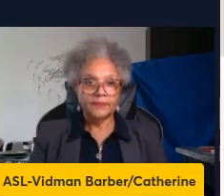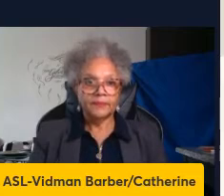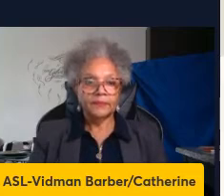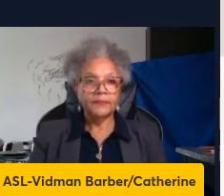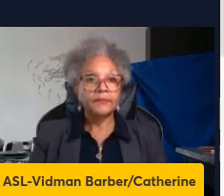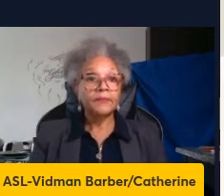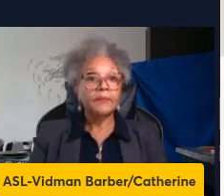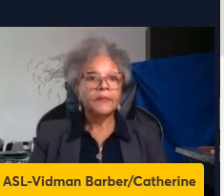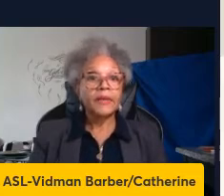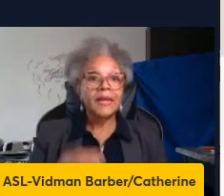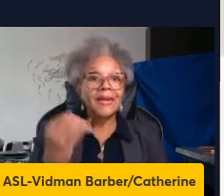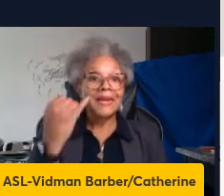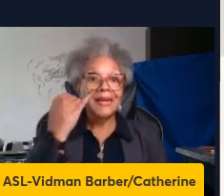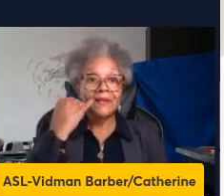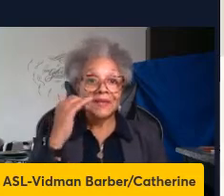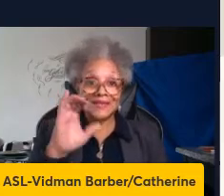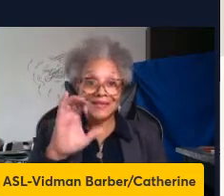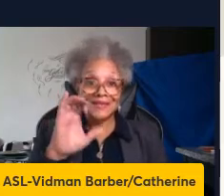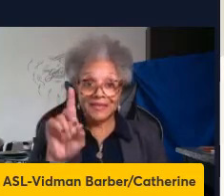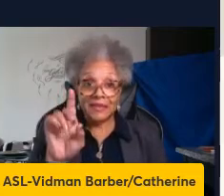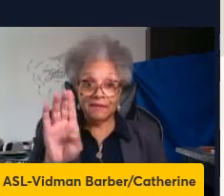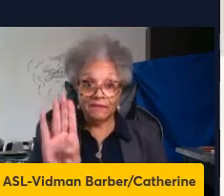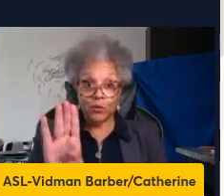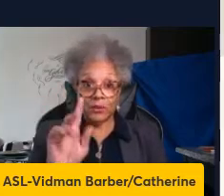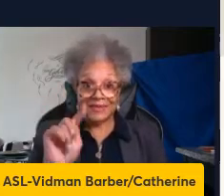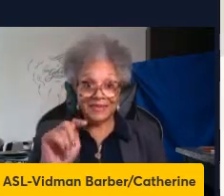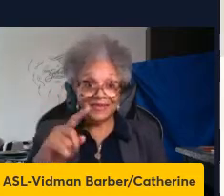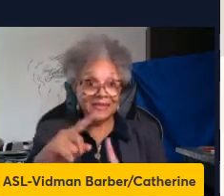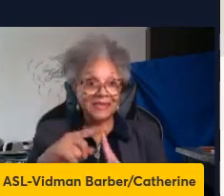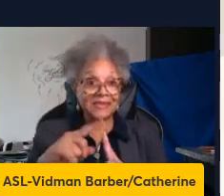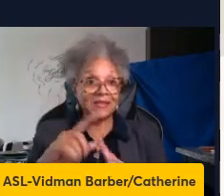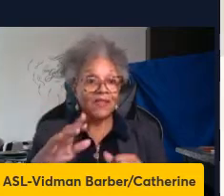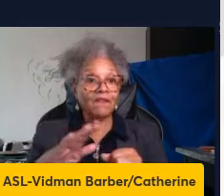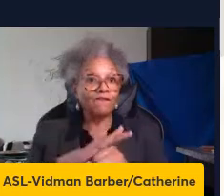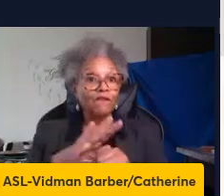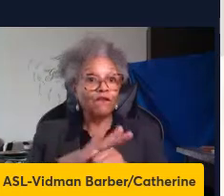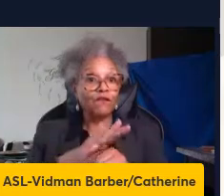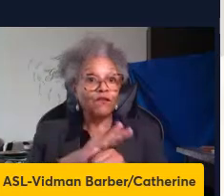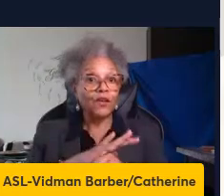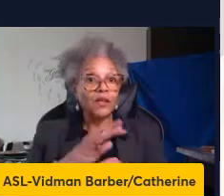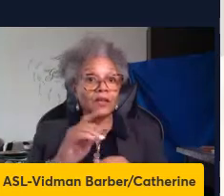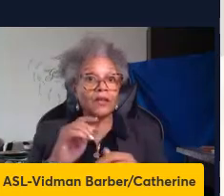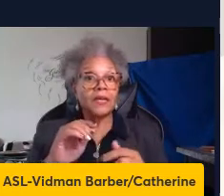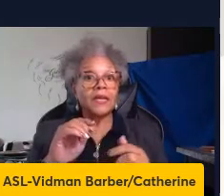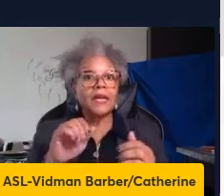CD4 T-cells they provide a signal that fully activates macrophages